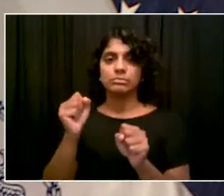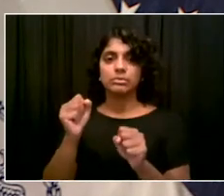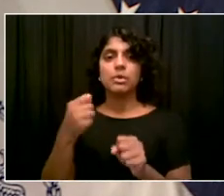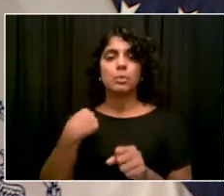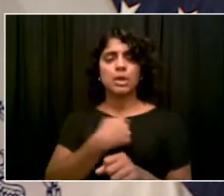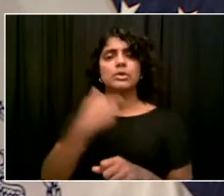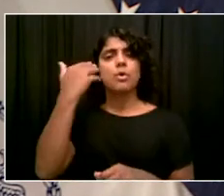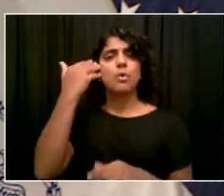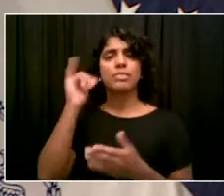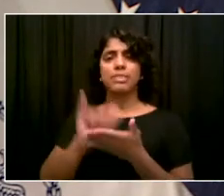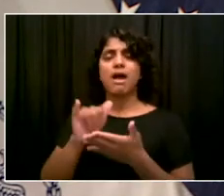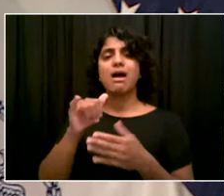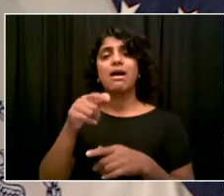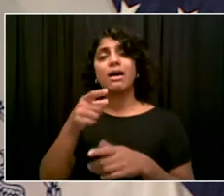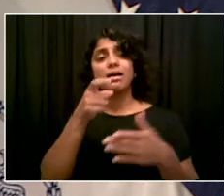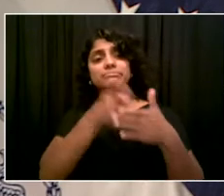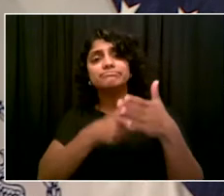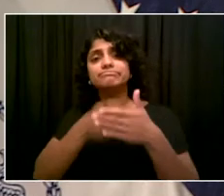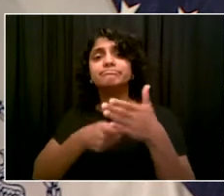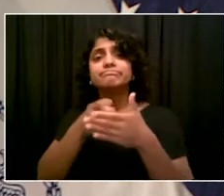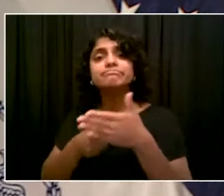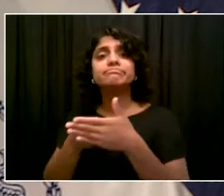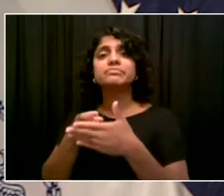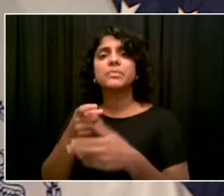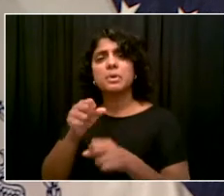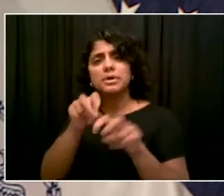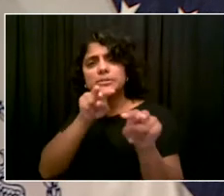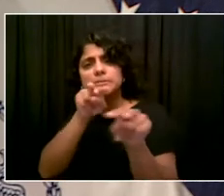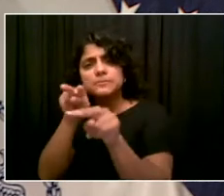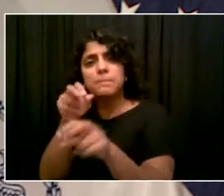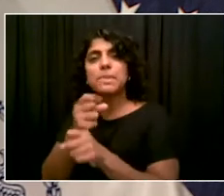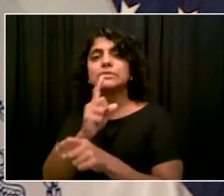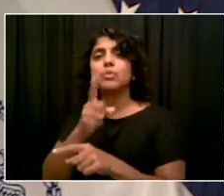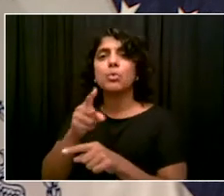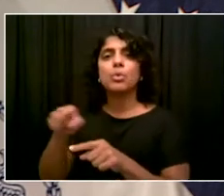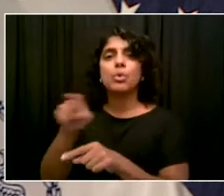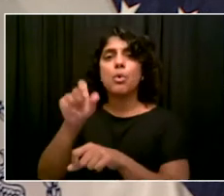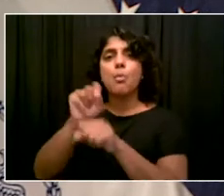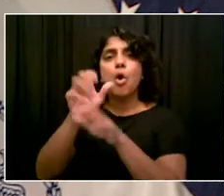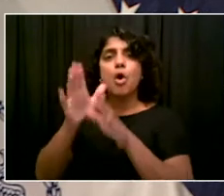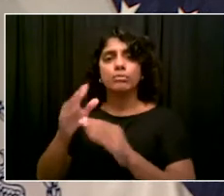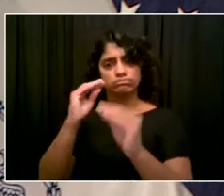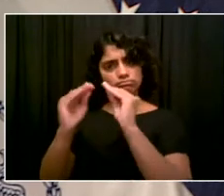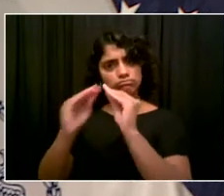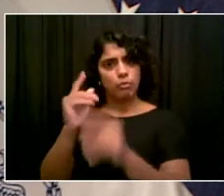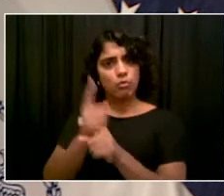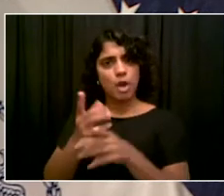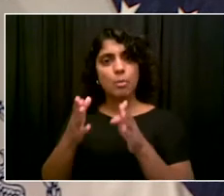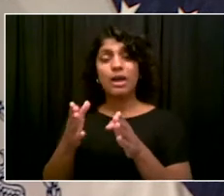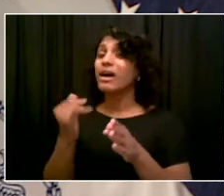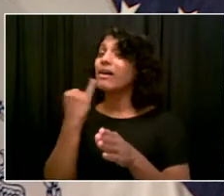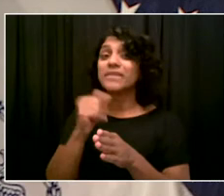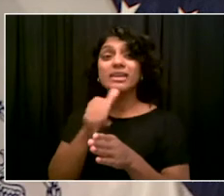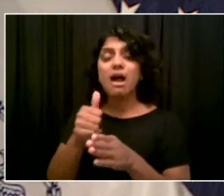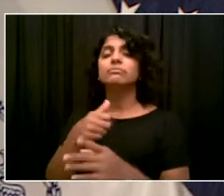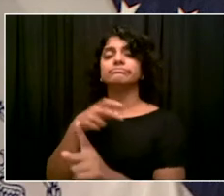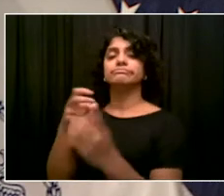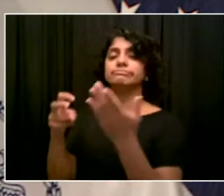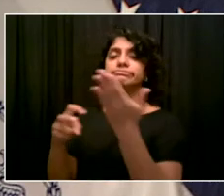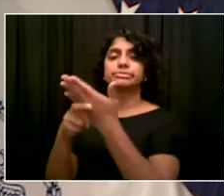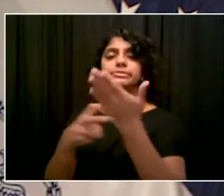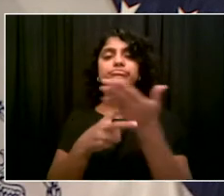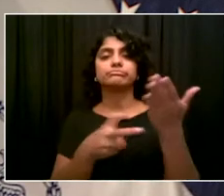And I think this recent blitz was additive. I think it was another step in the right direction to keep tightening up and tightening up and showing more and more consequence.